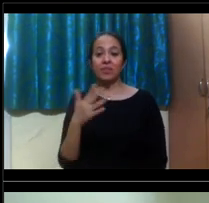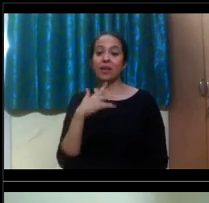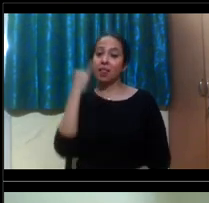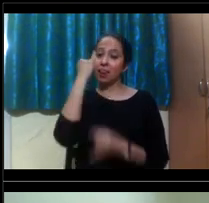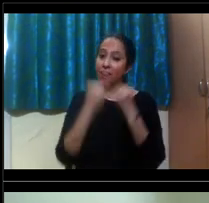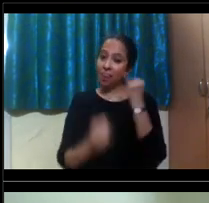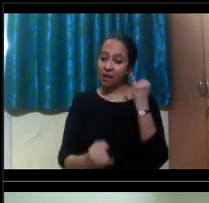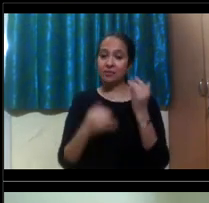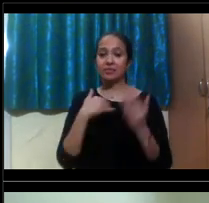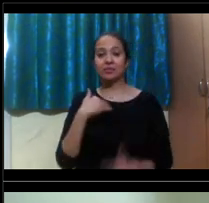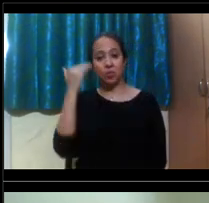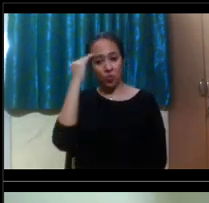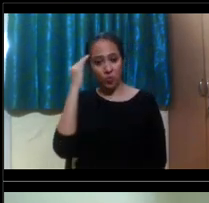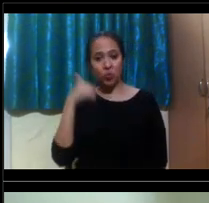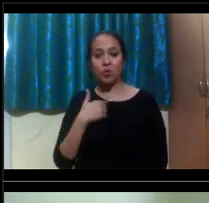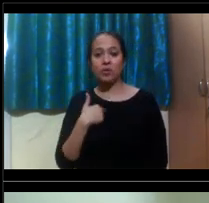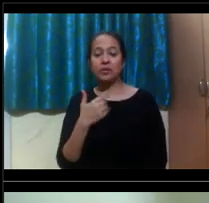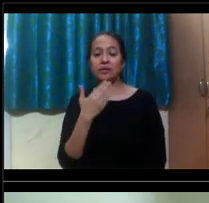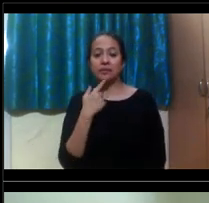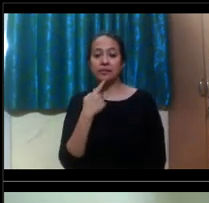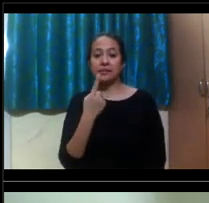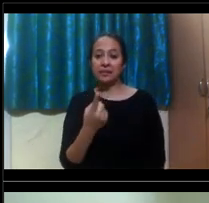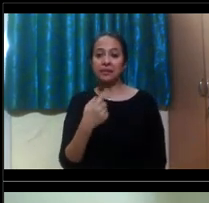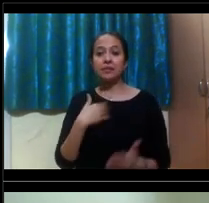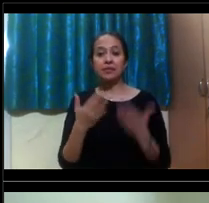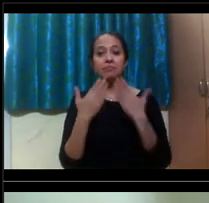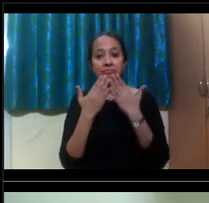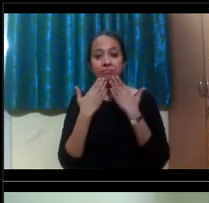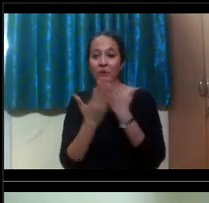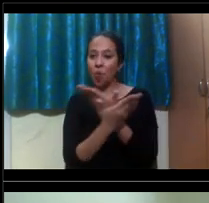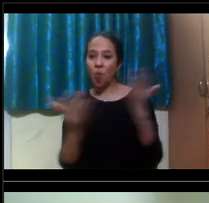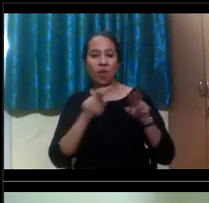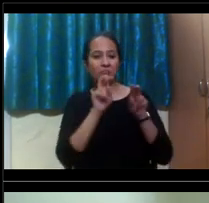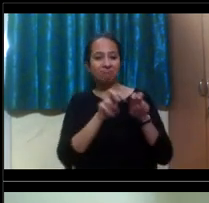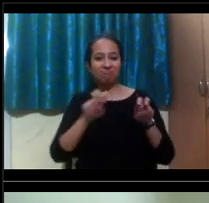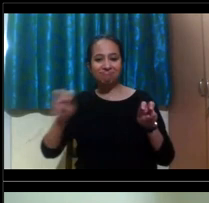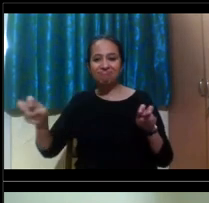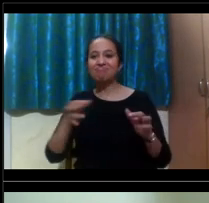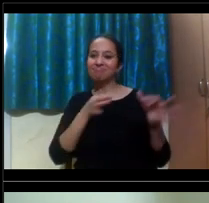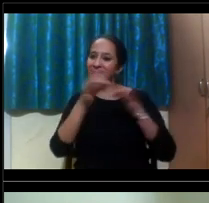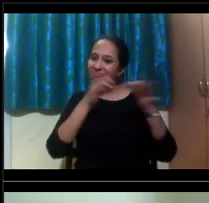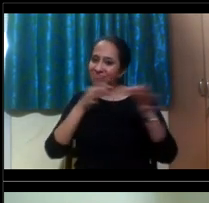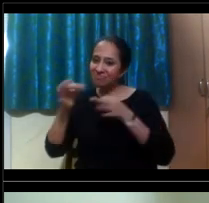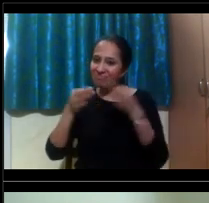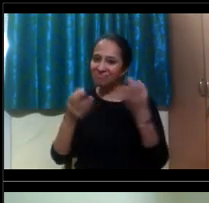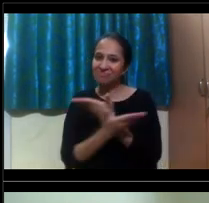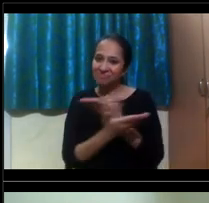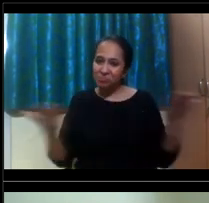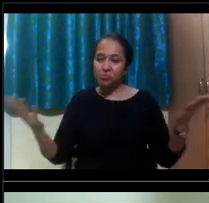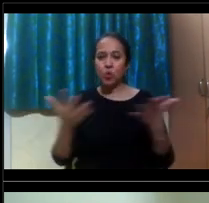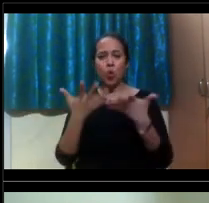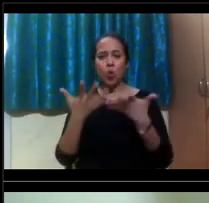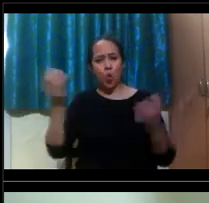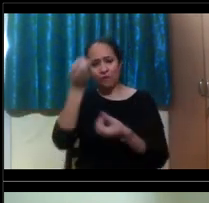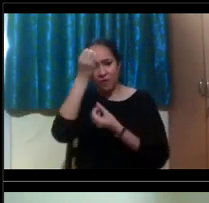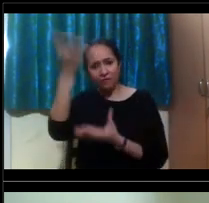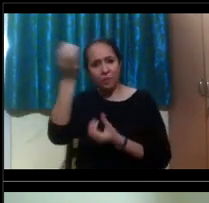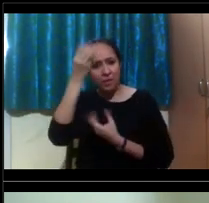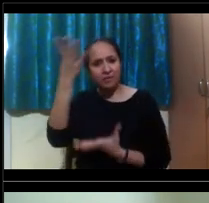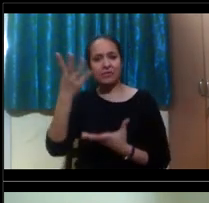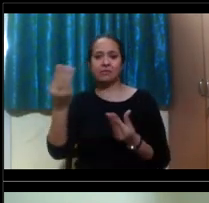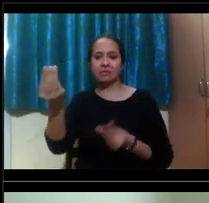session, you know, we, I would really like to thank all the panelists, you know, great information, valuable